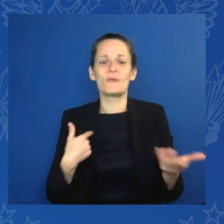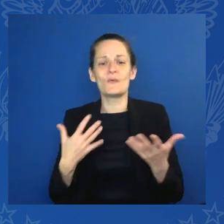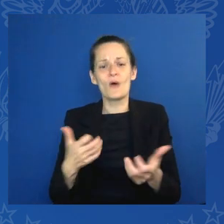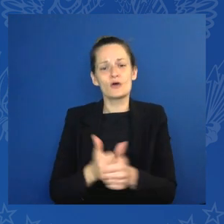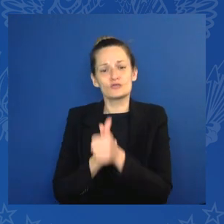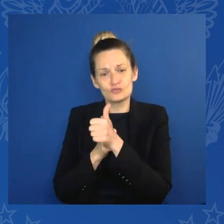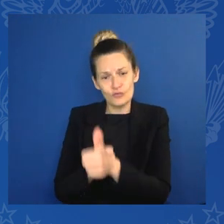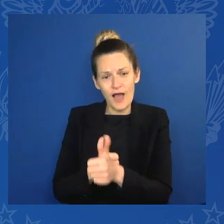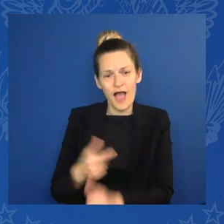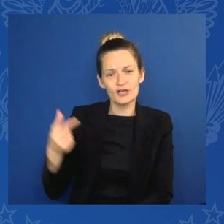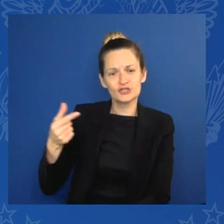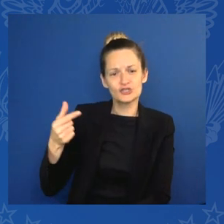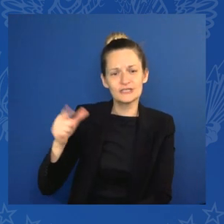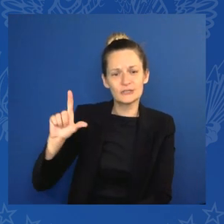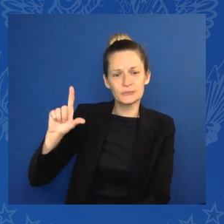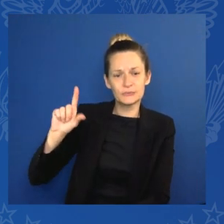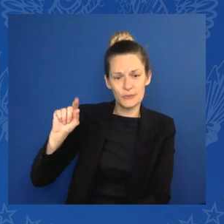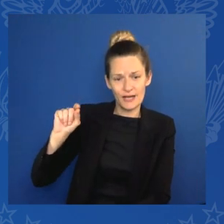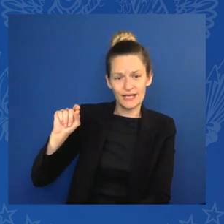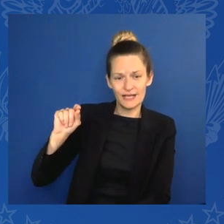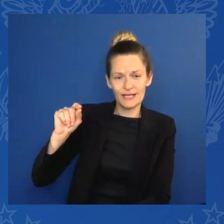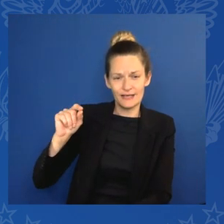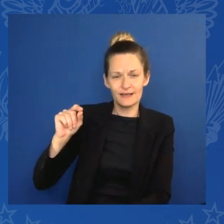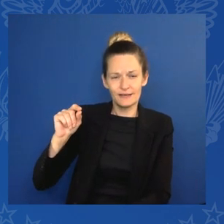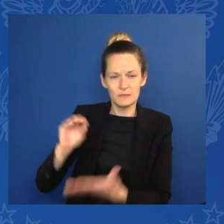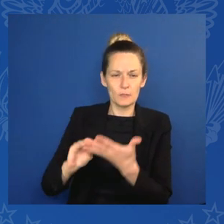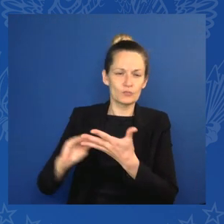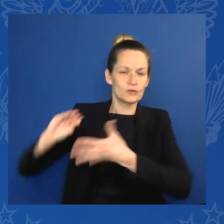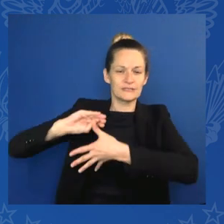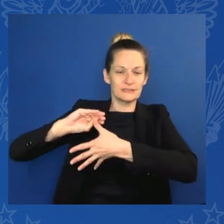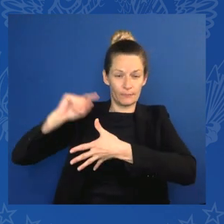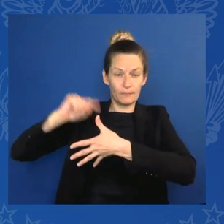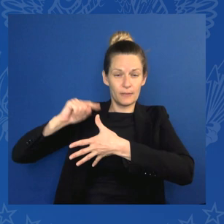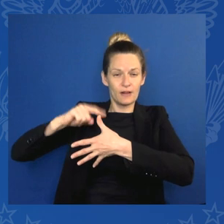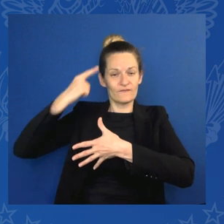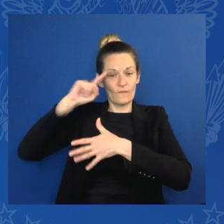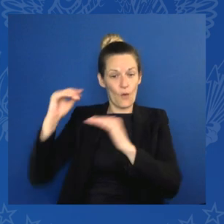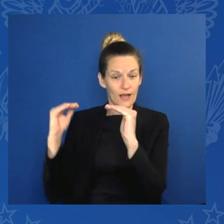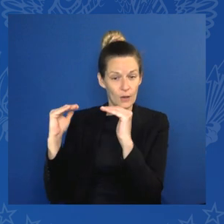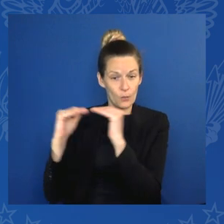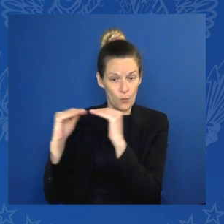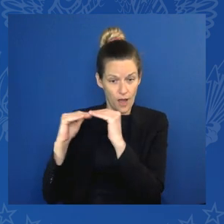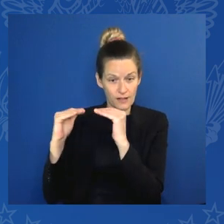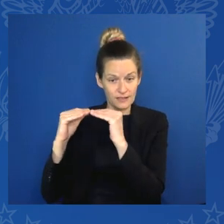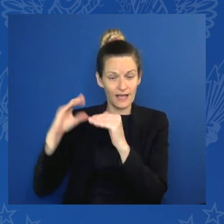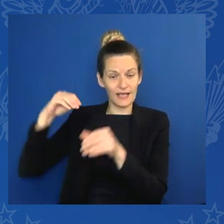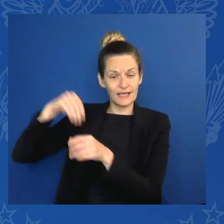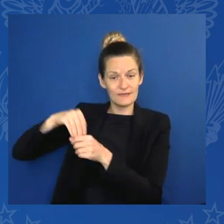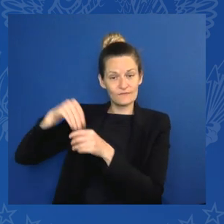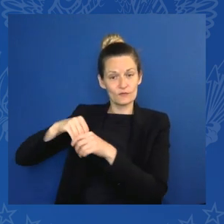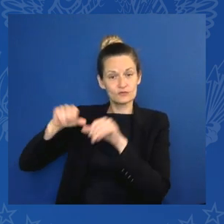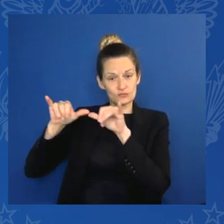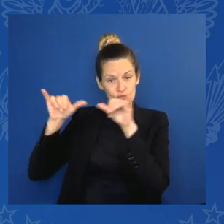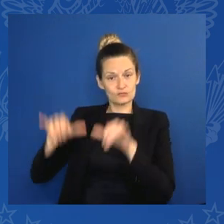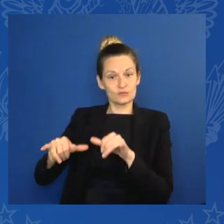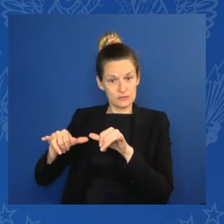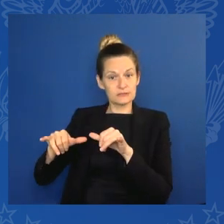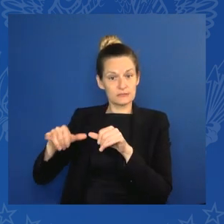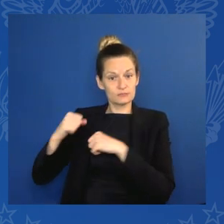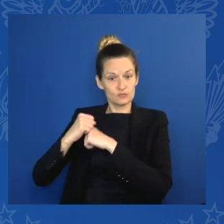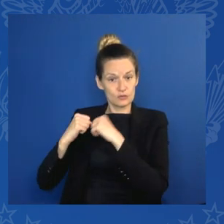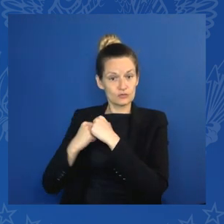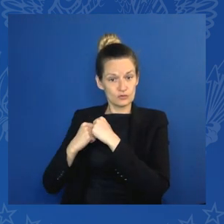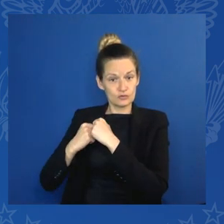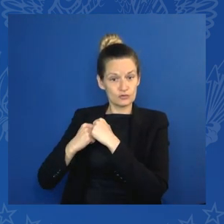quality infrastructure investment, which incorporate transparency, openness, economic efficiency and sustainability, and